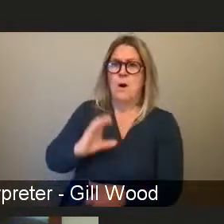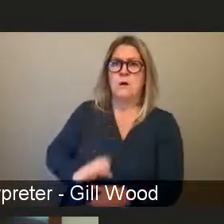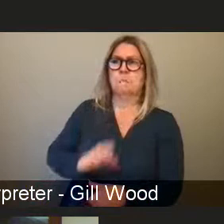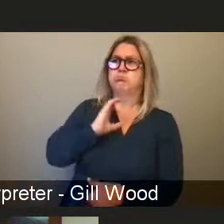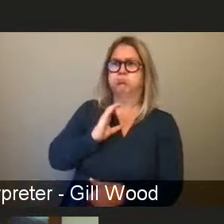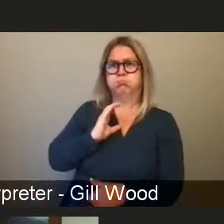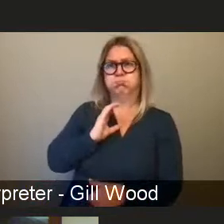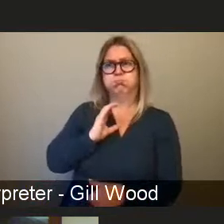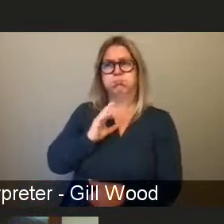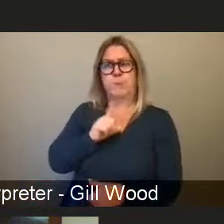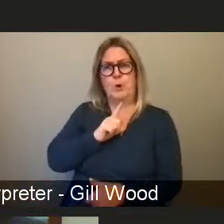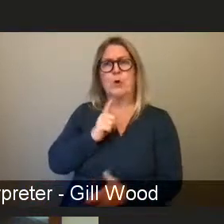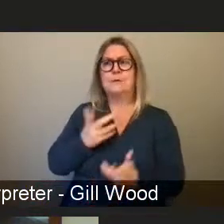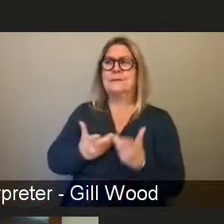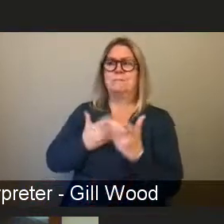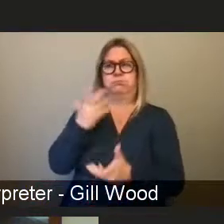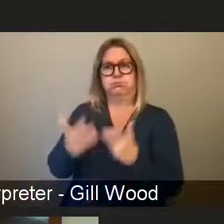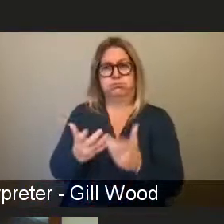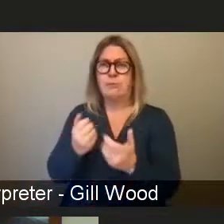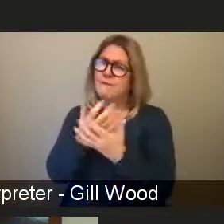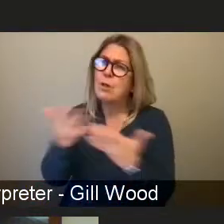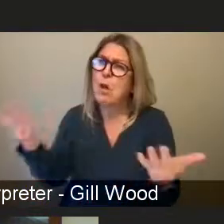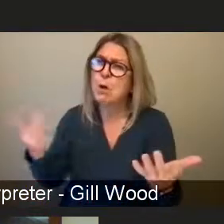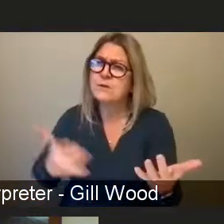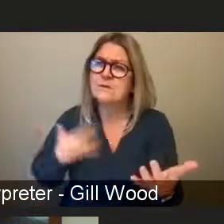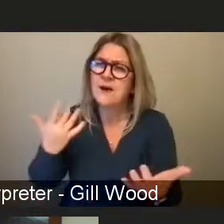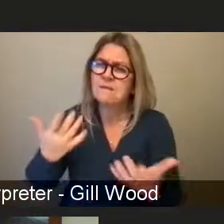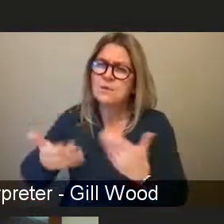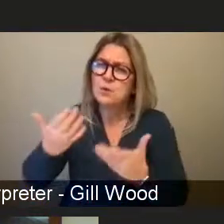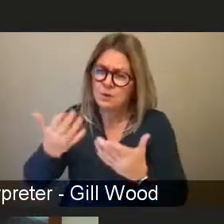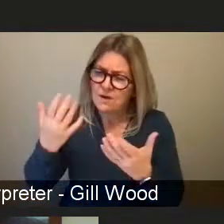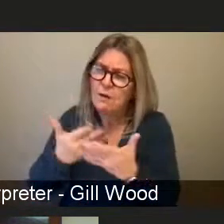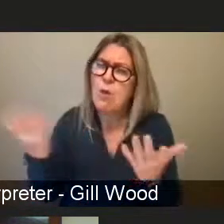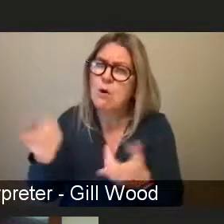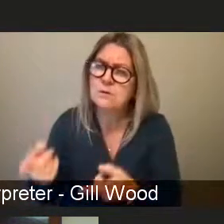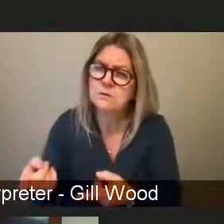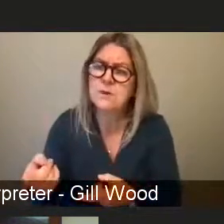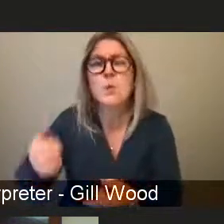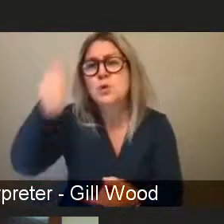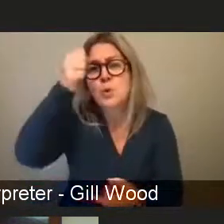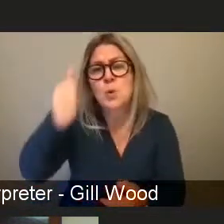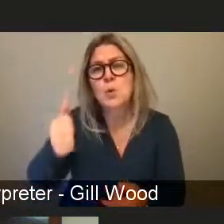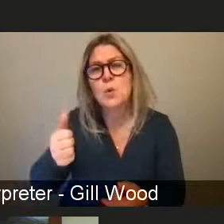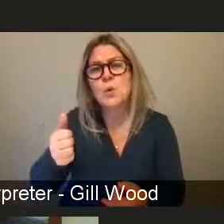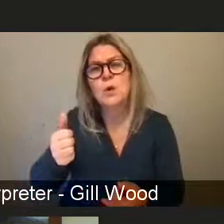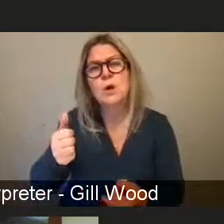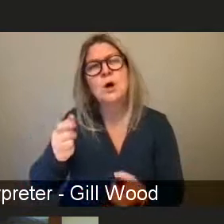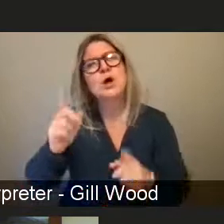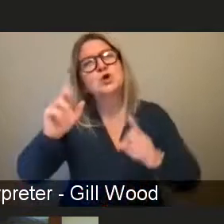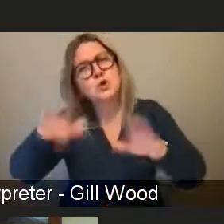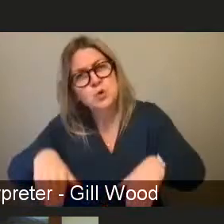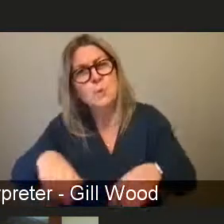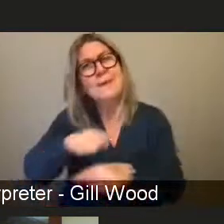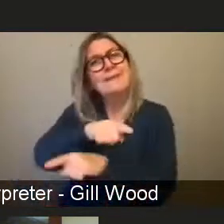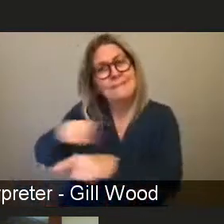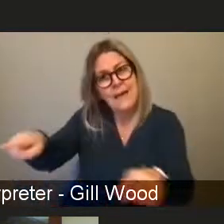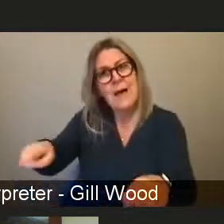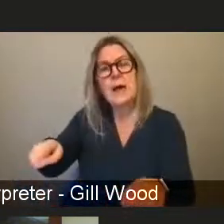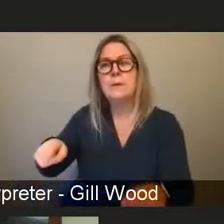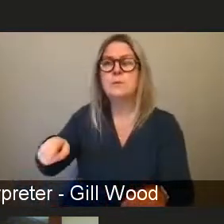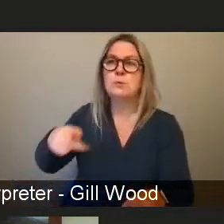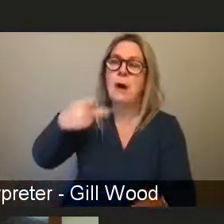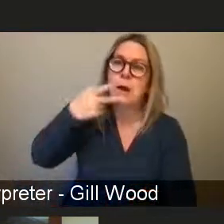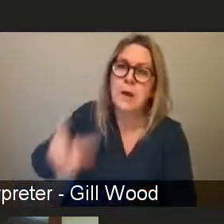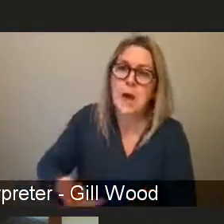have a lot of survivor stories. We know these things already. It should not be incumbent on survivors to keep telling